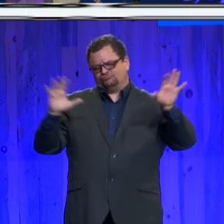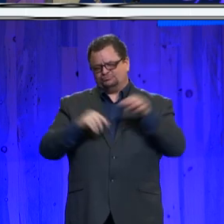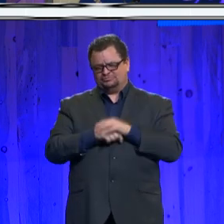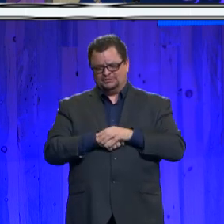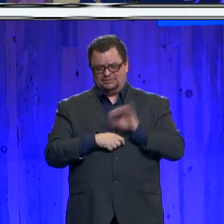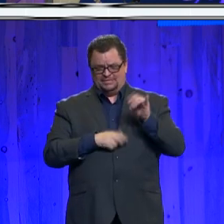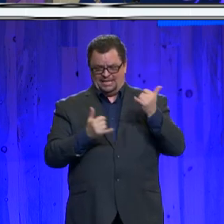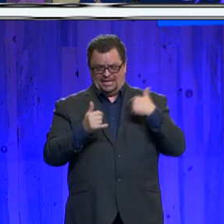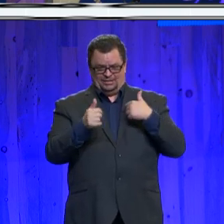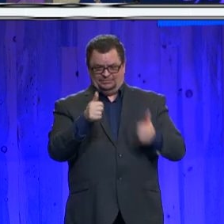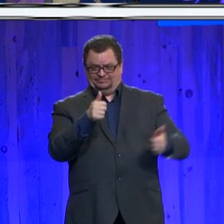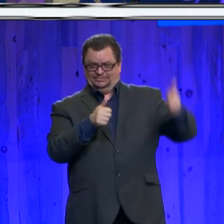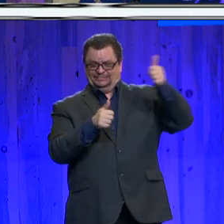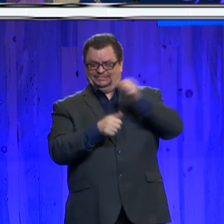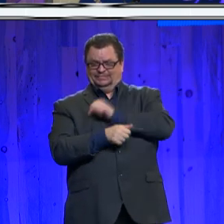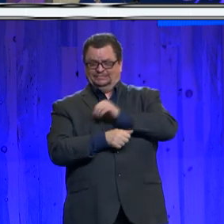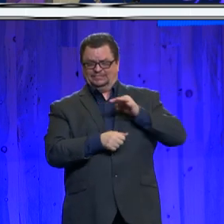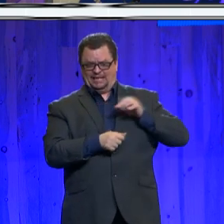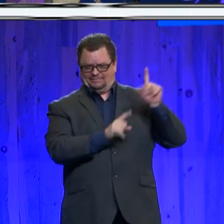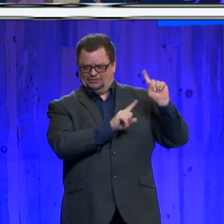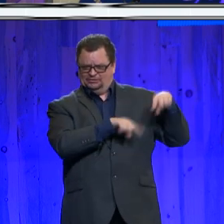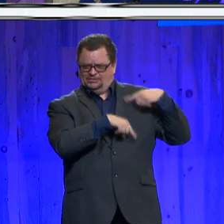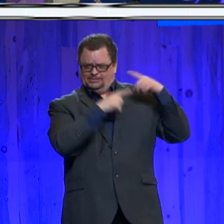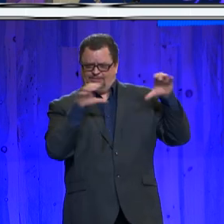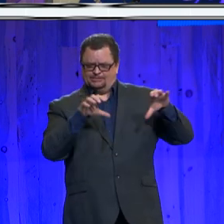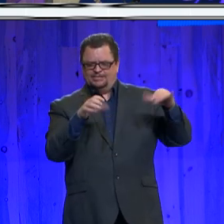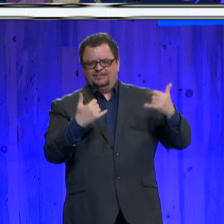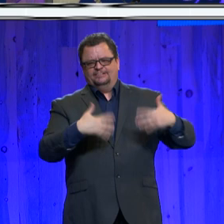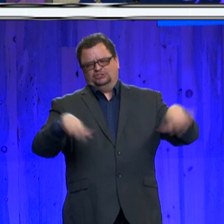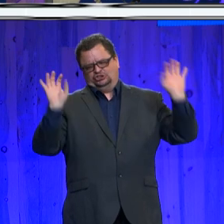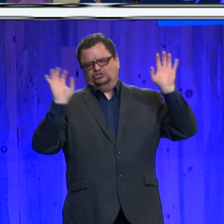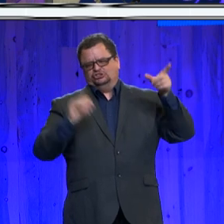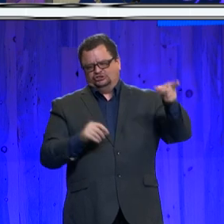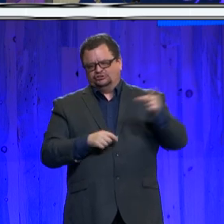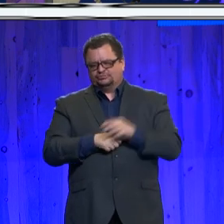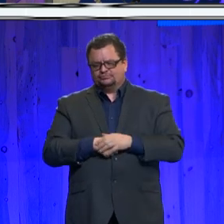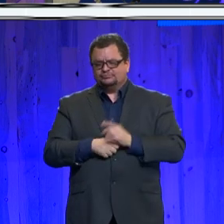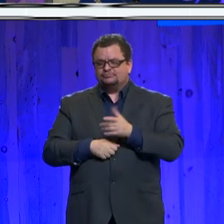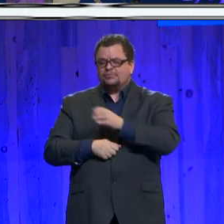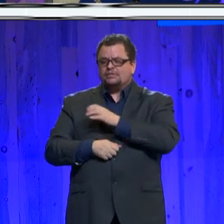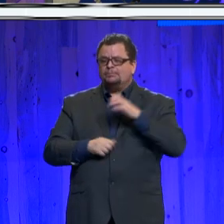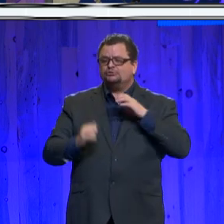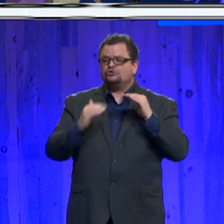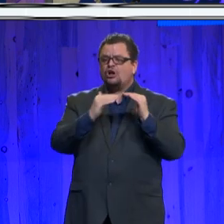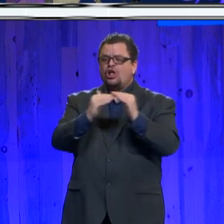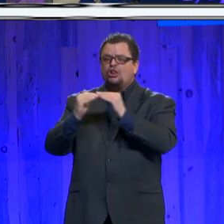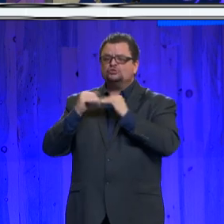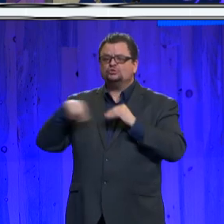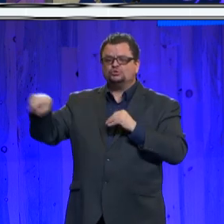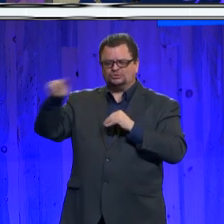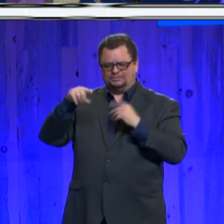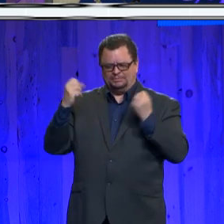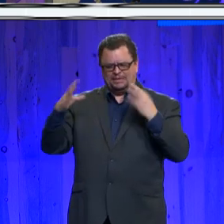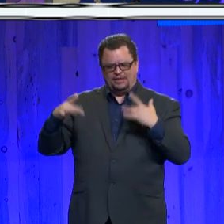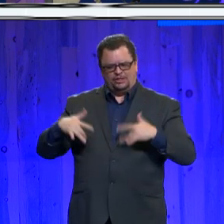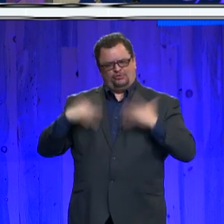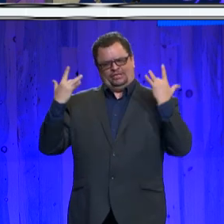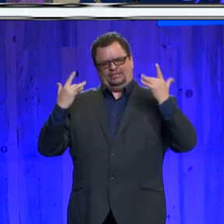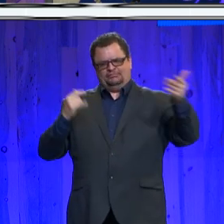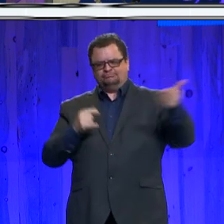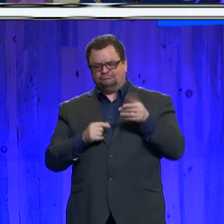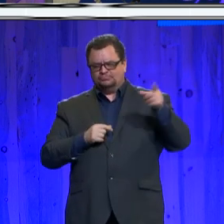community as well. My commissioner colleagues and I were thrilled when Brett Waters accepted our offer to lead the county.